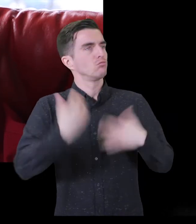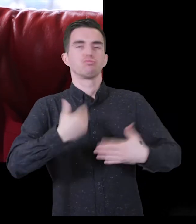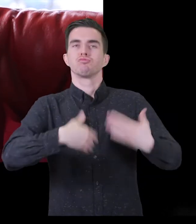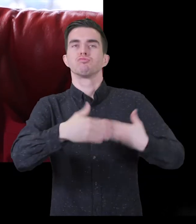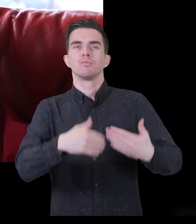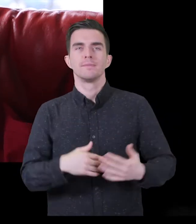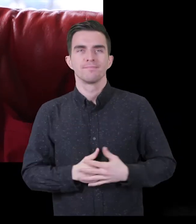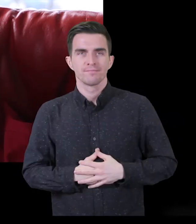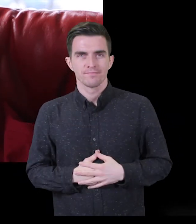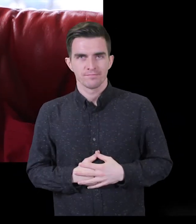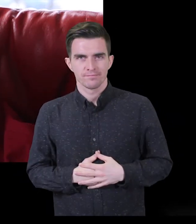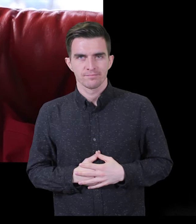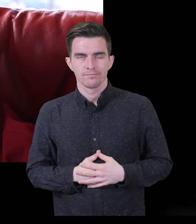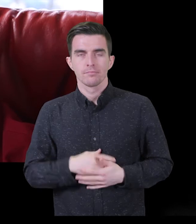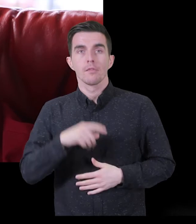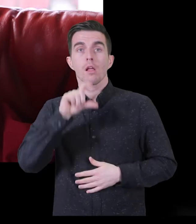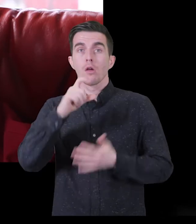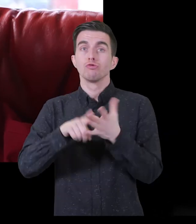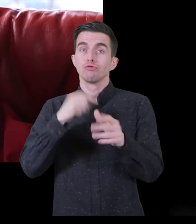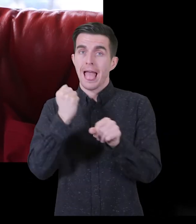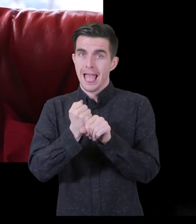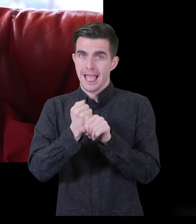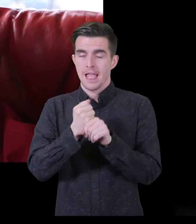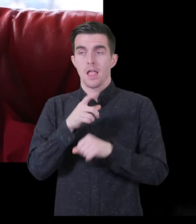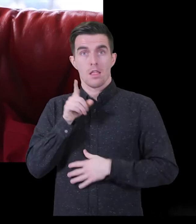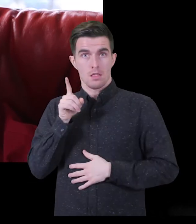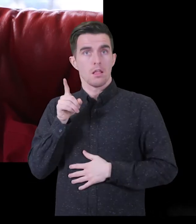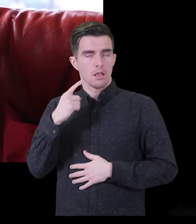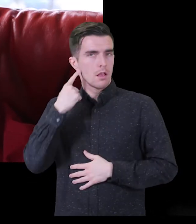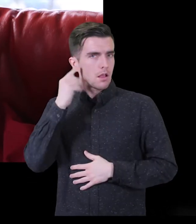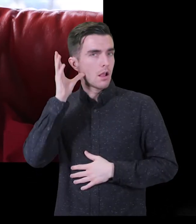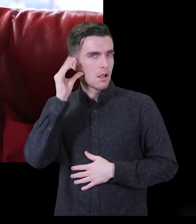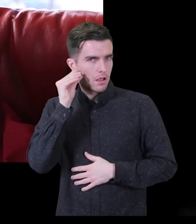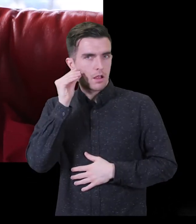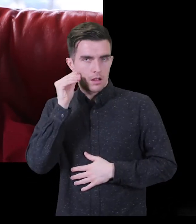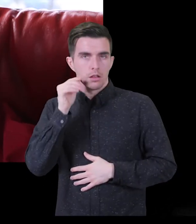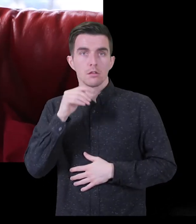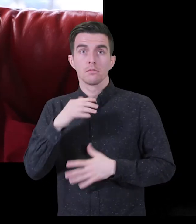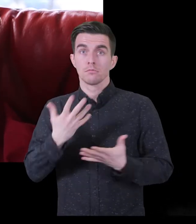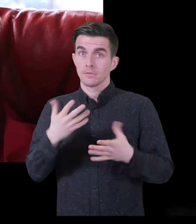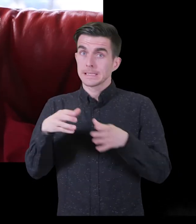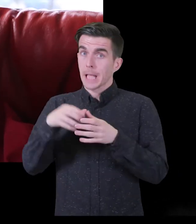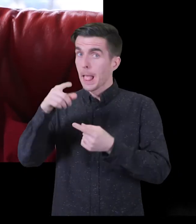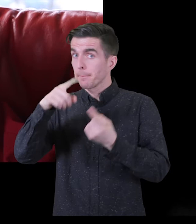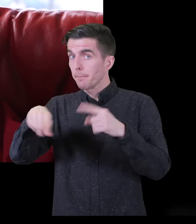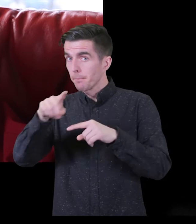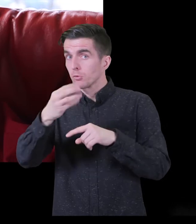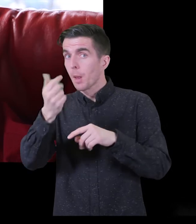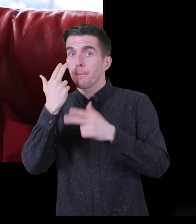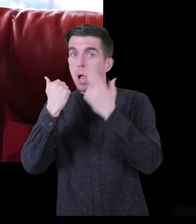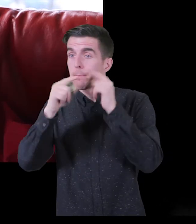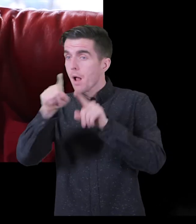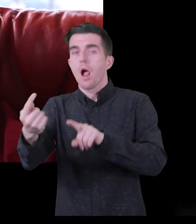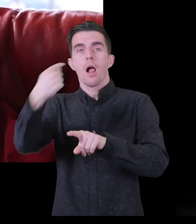spoke and obviously this was so that she could assess what I really